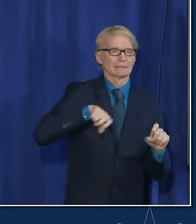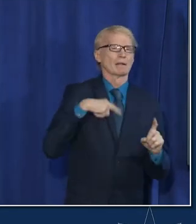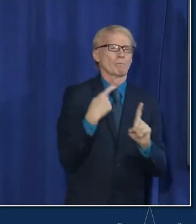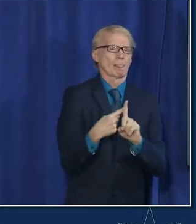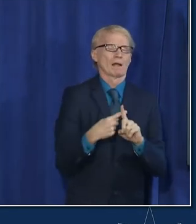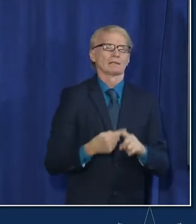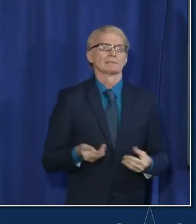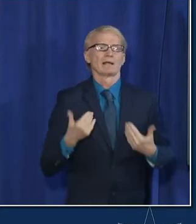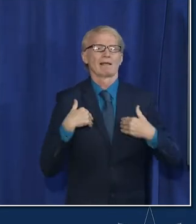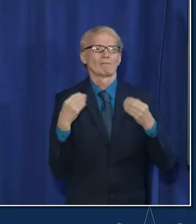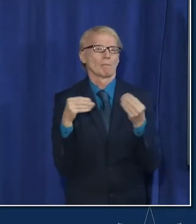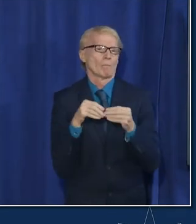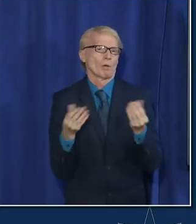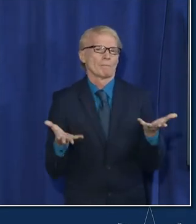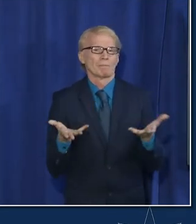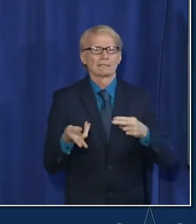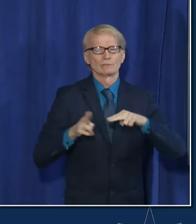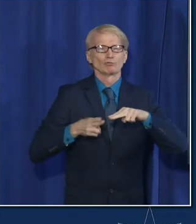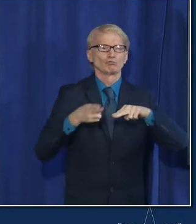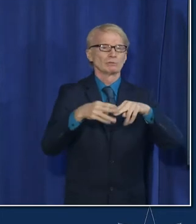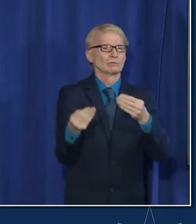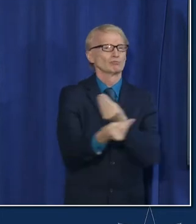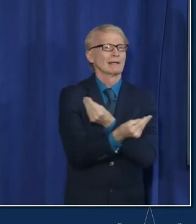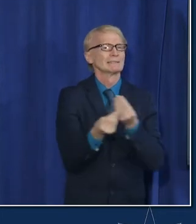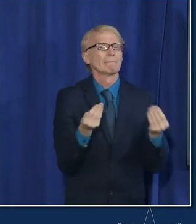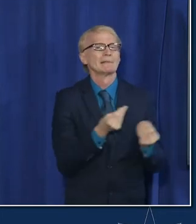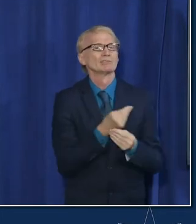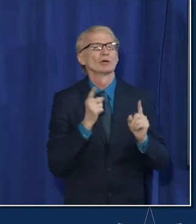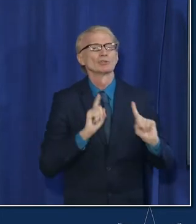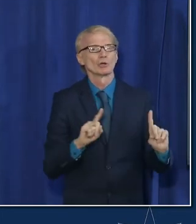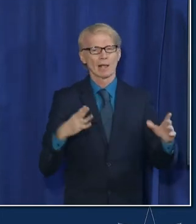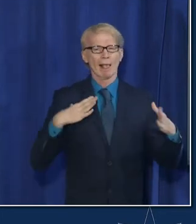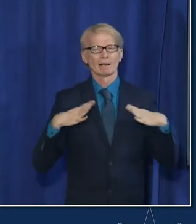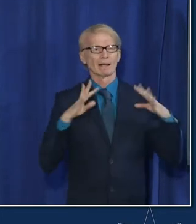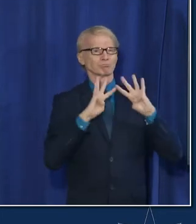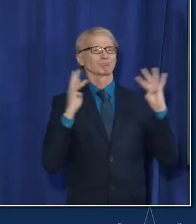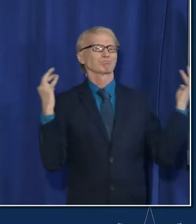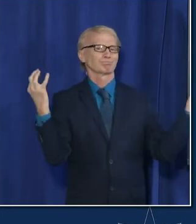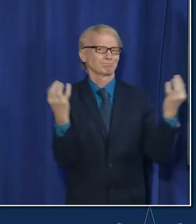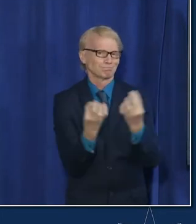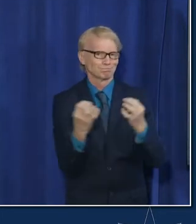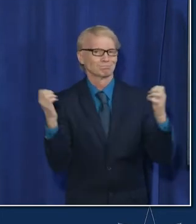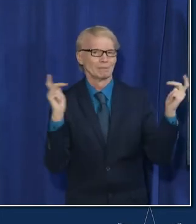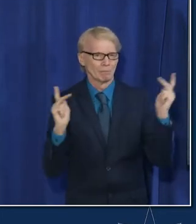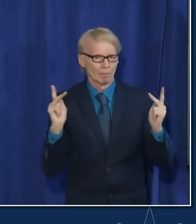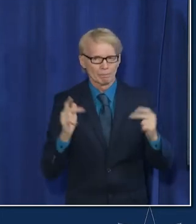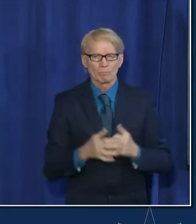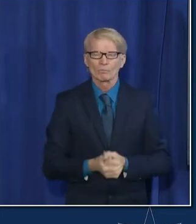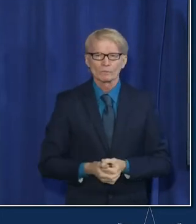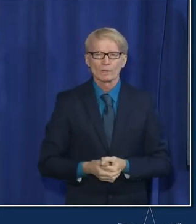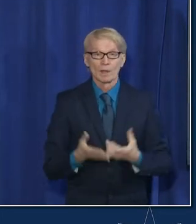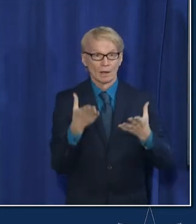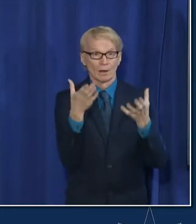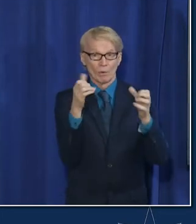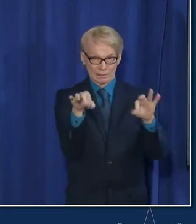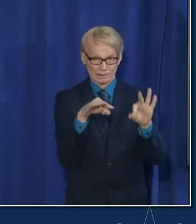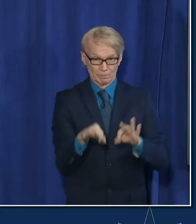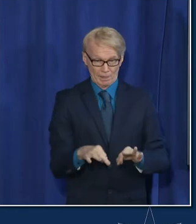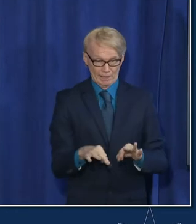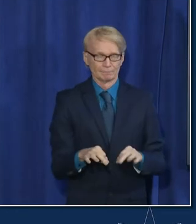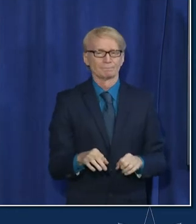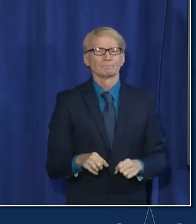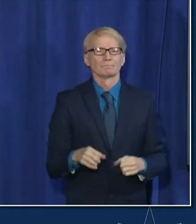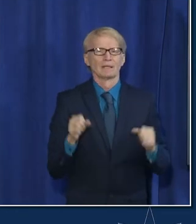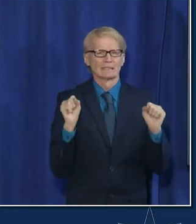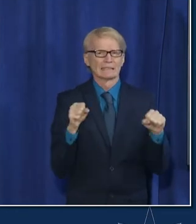some increased transmission that occurs in the setting of holiday gatherings so I just wanted to highlight that we would expect to see